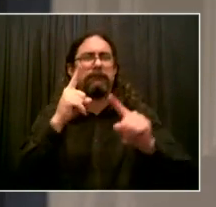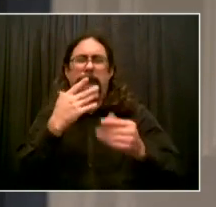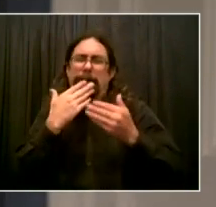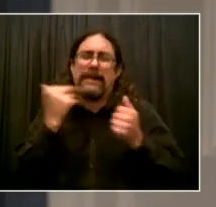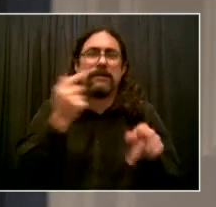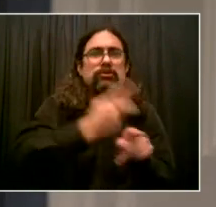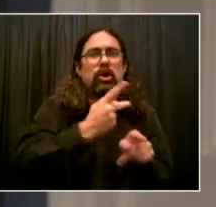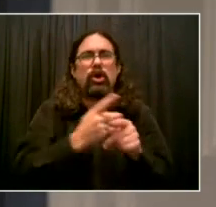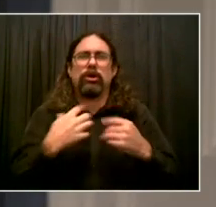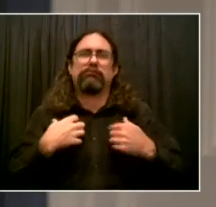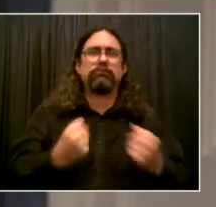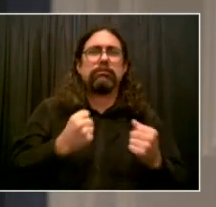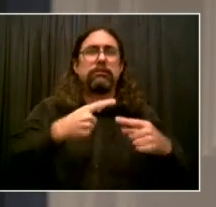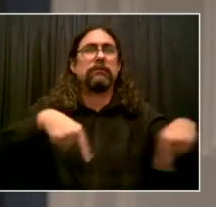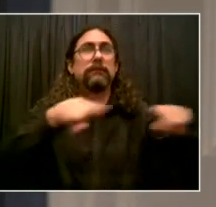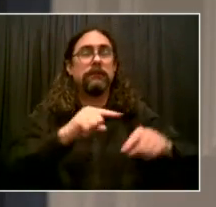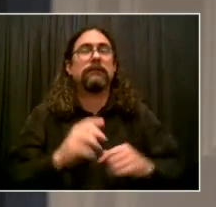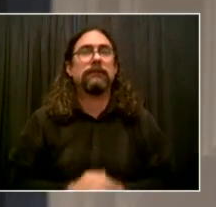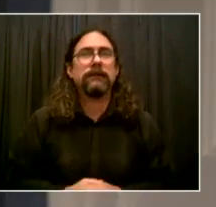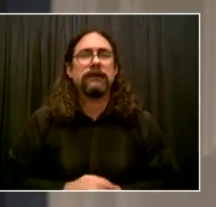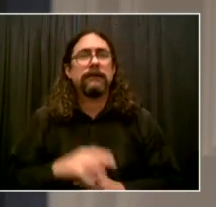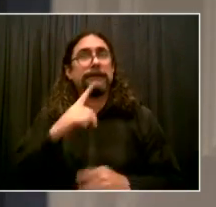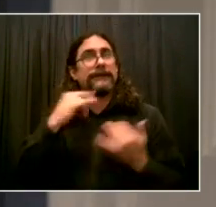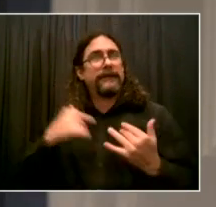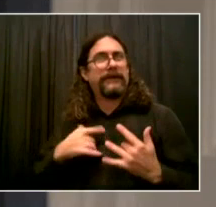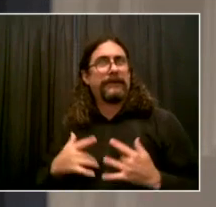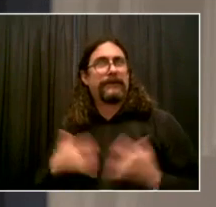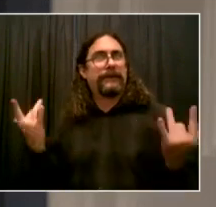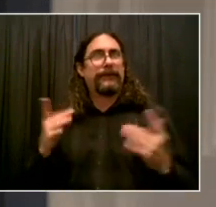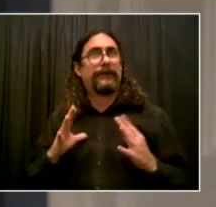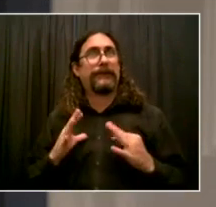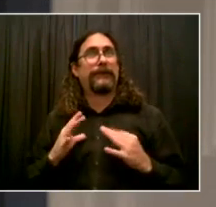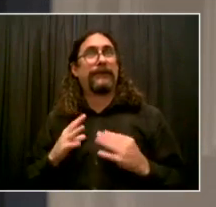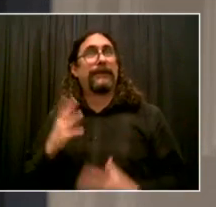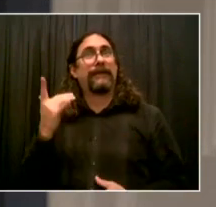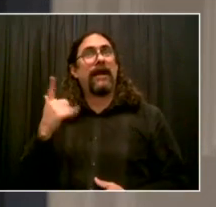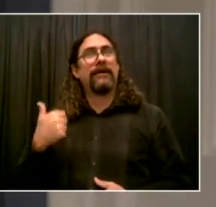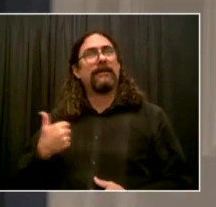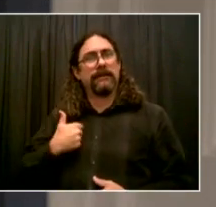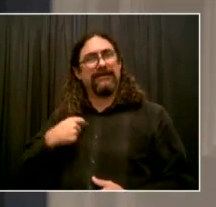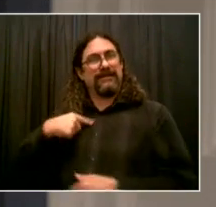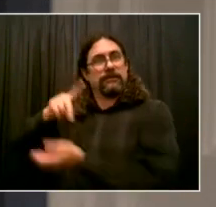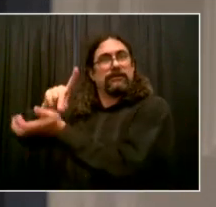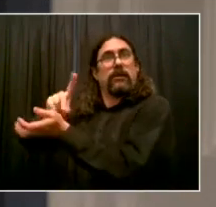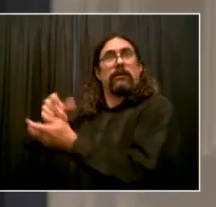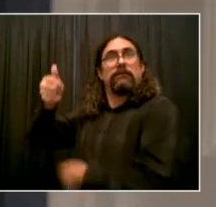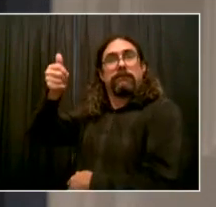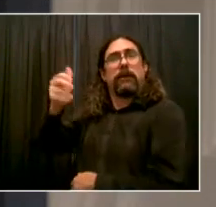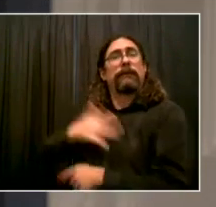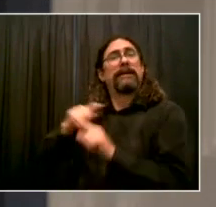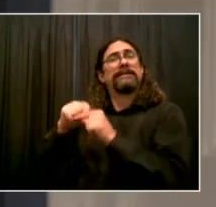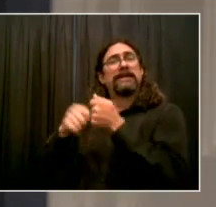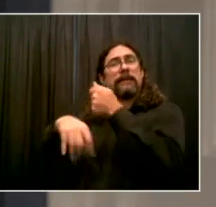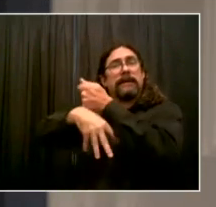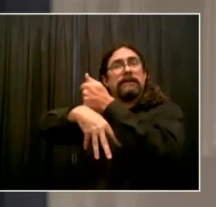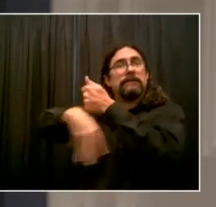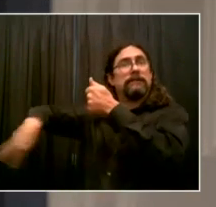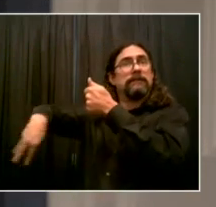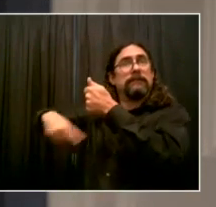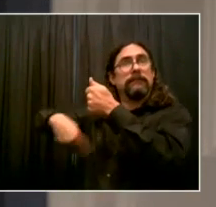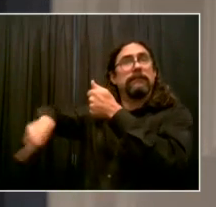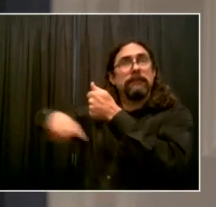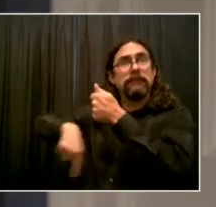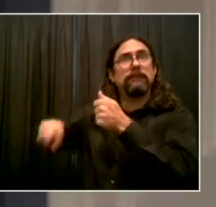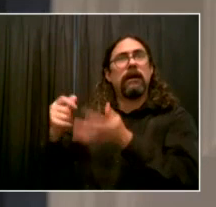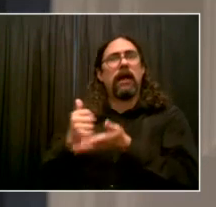primary care team by my side that can go to my patients' homes to help them to get food, to help them to get their medications,